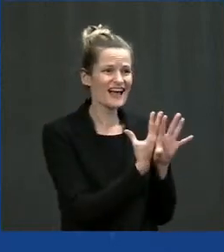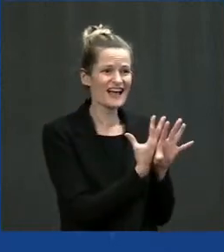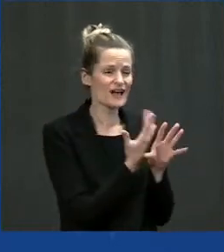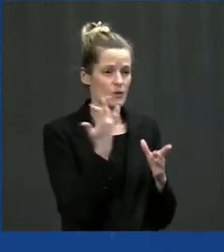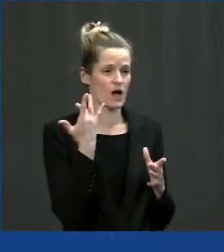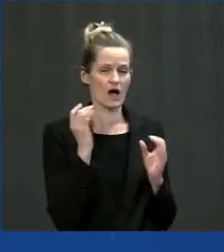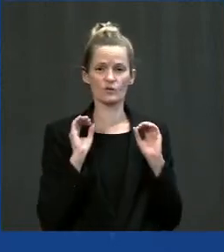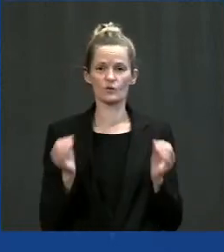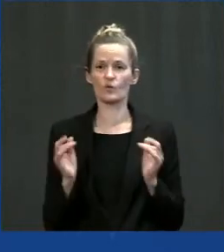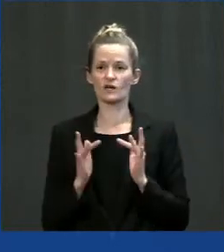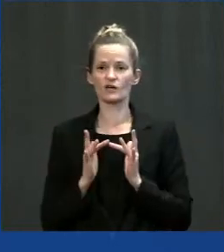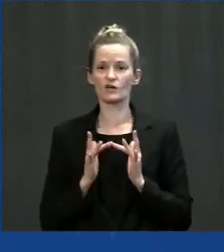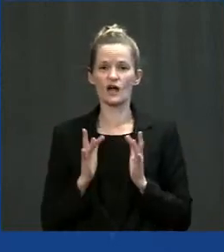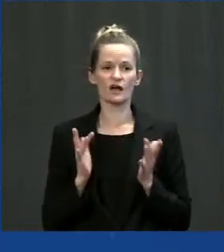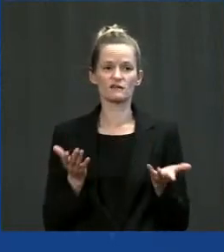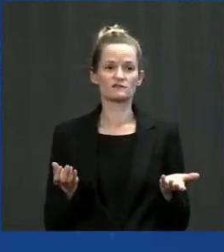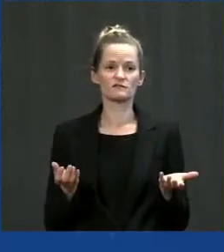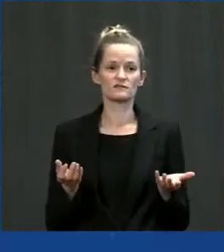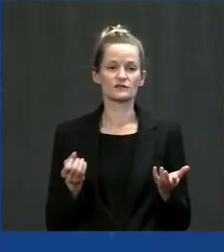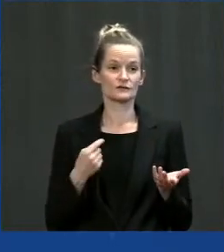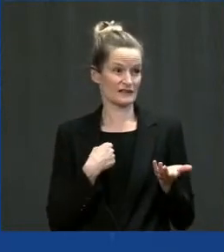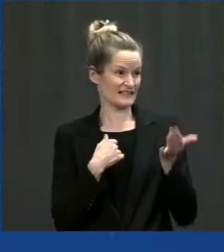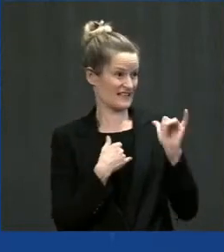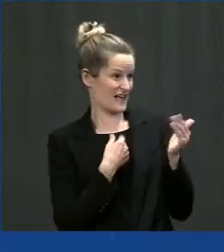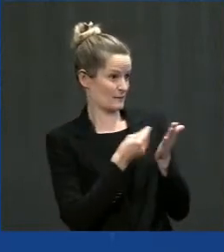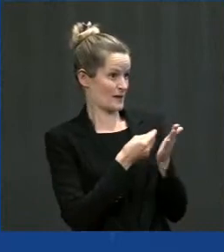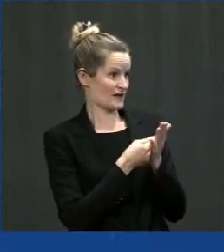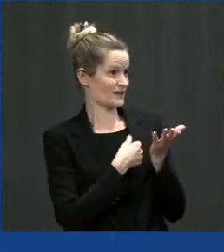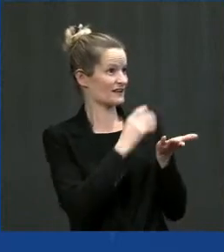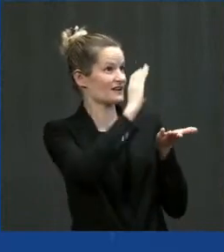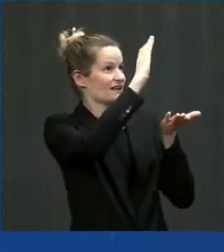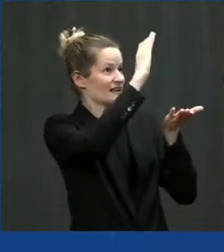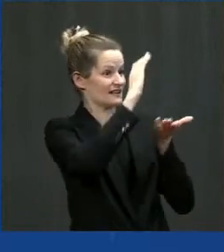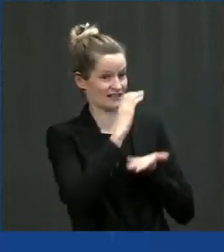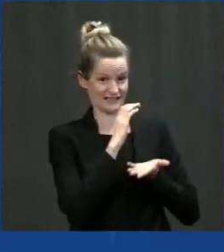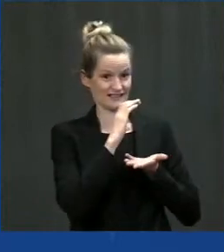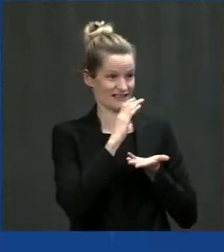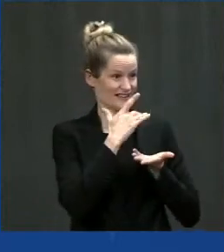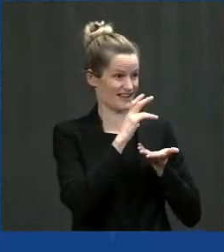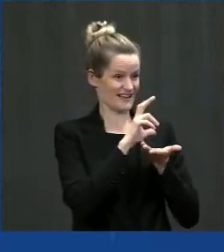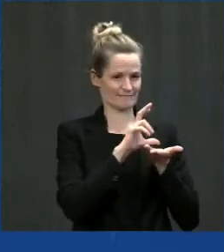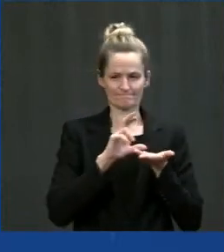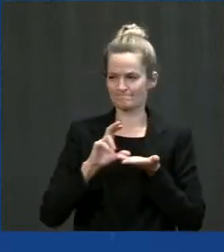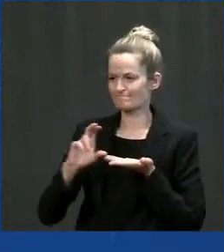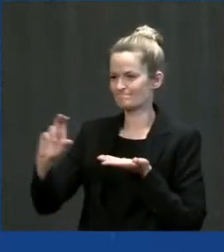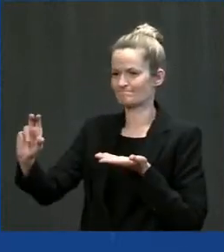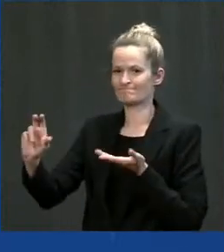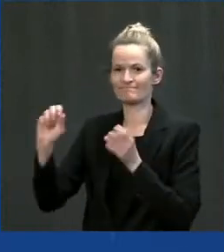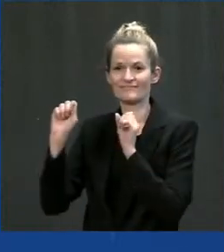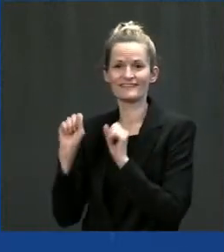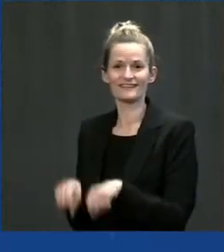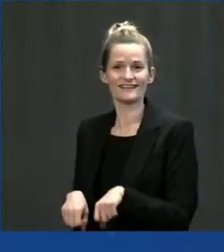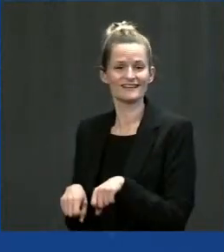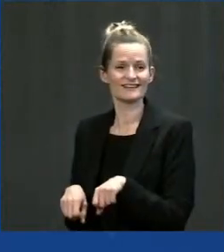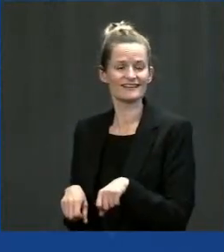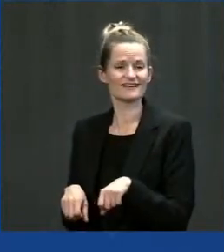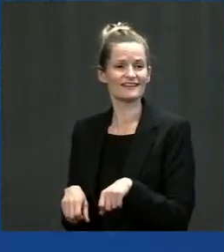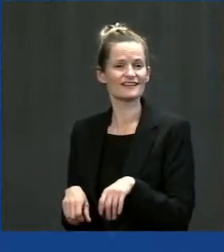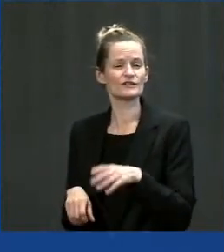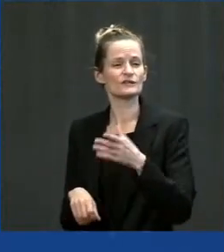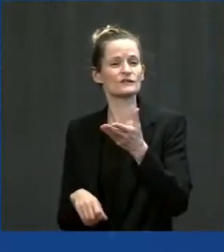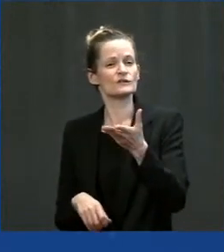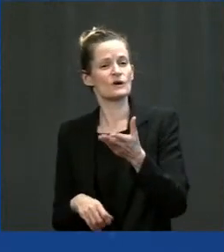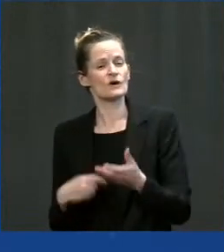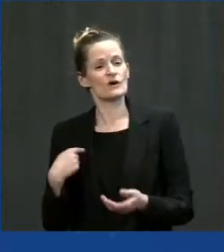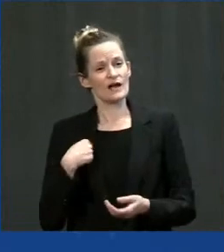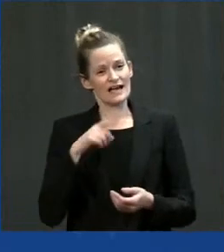have high-speed internet to their home. And so our deputy chief, Brian Warner, and I got on a virtual conference with them.